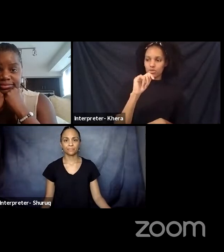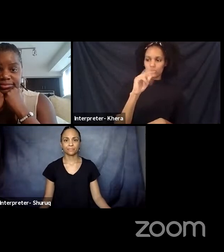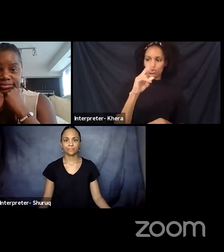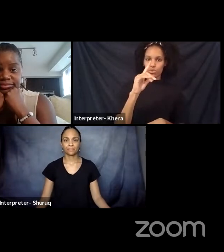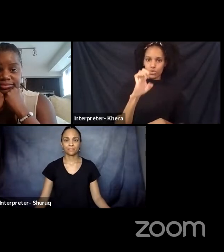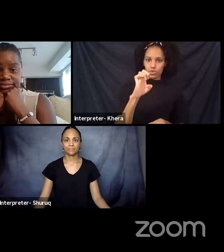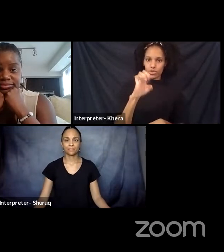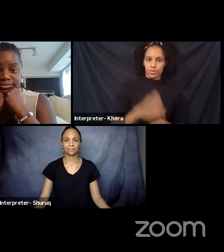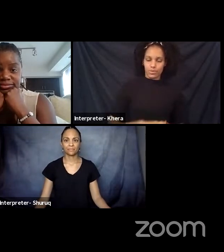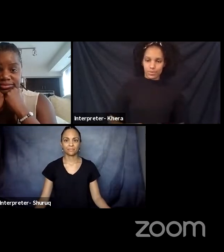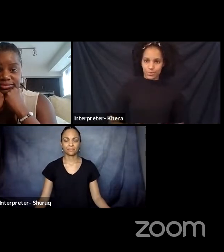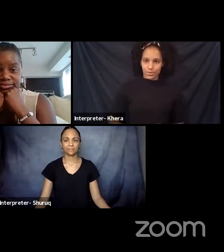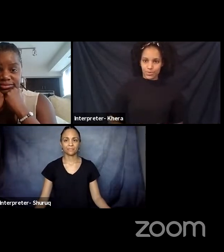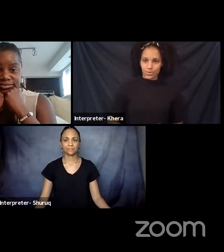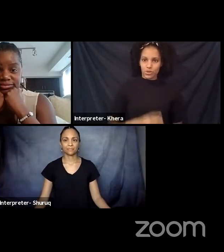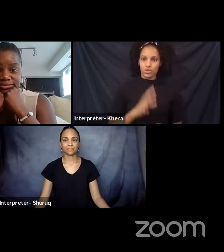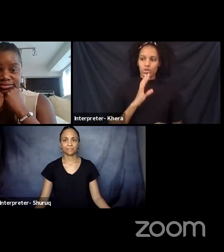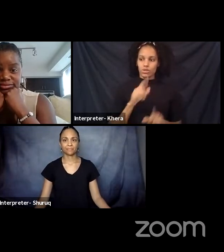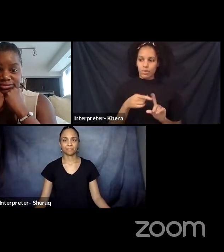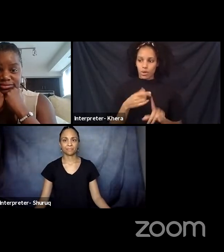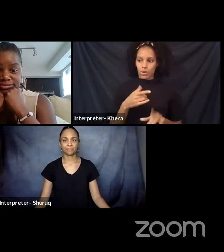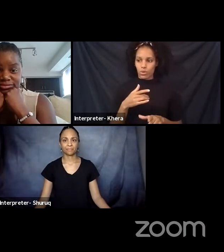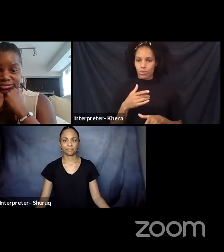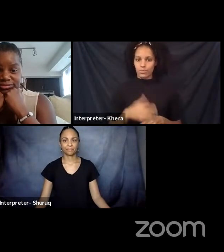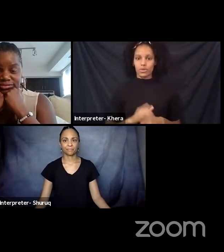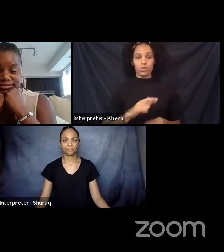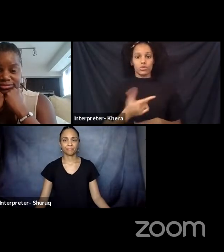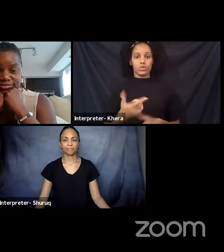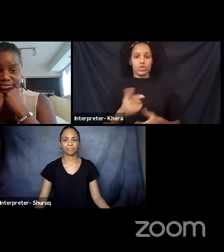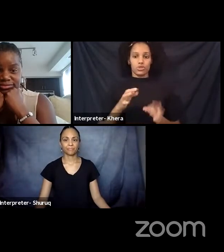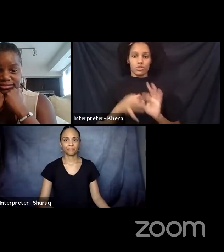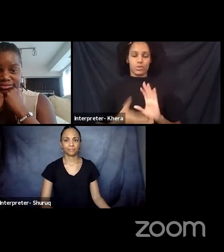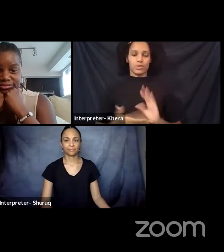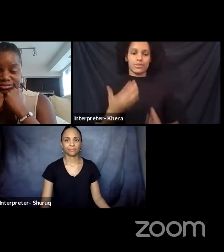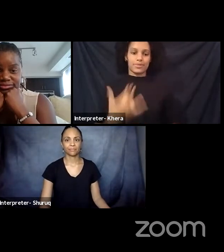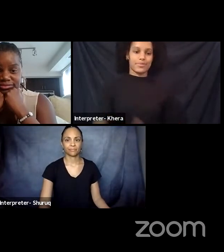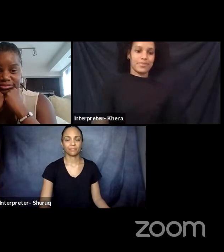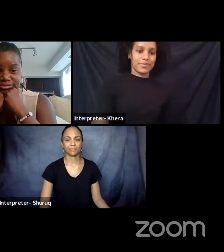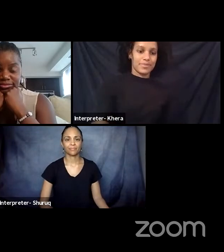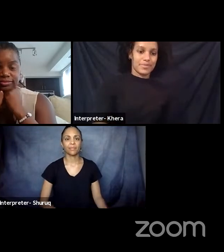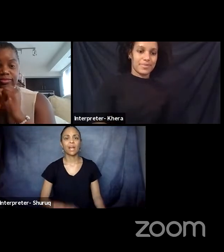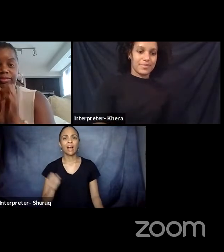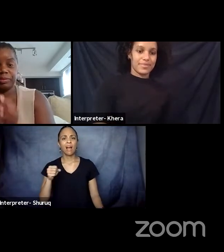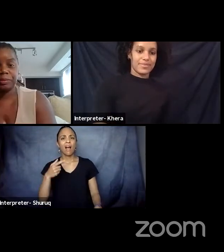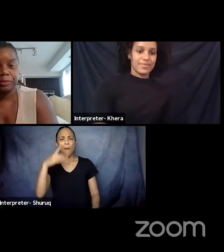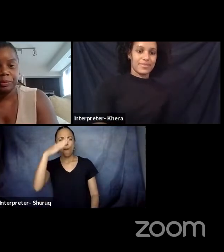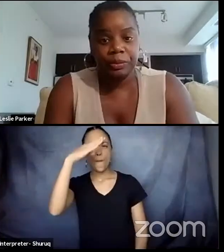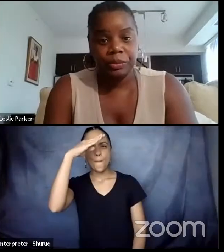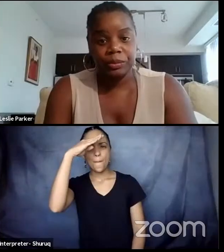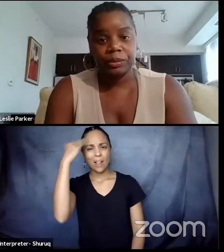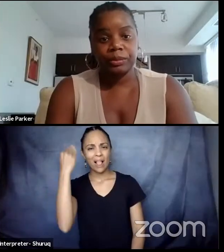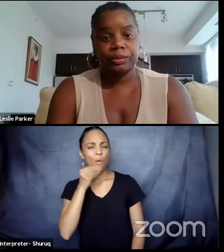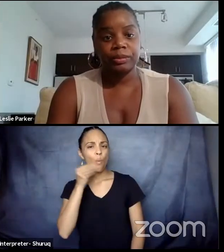A black home, a black home. Let me expound on that point. Yeah, I mean,